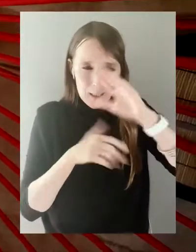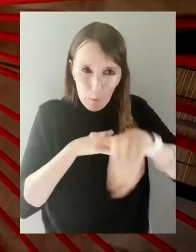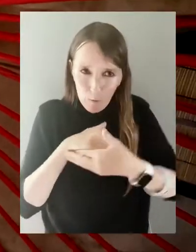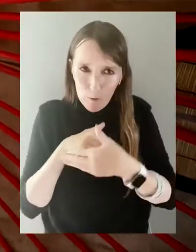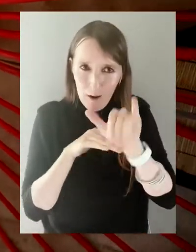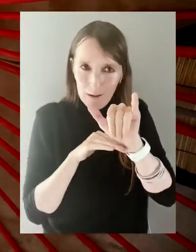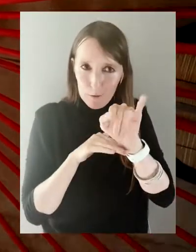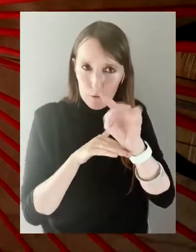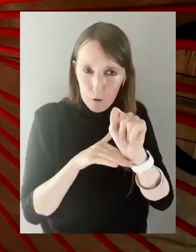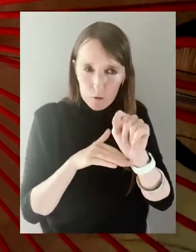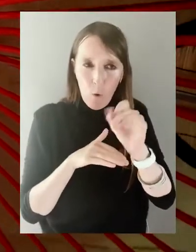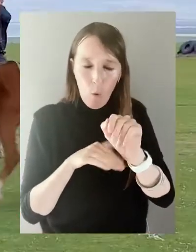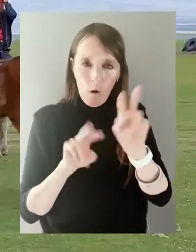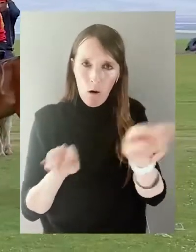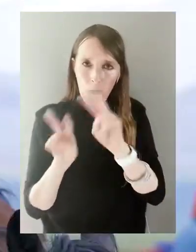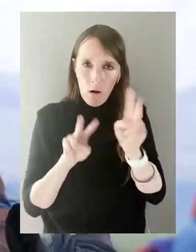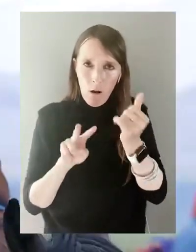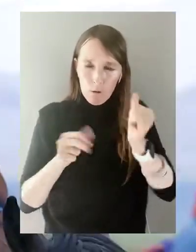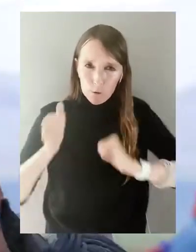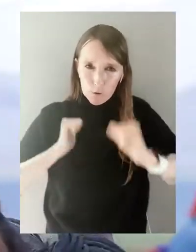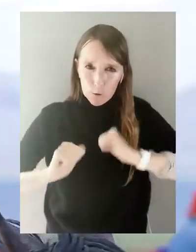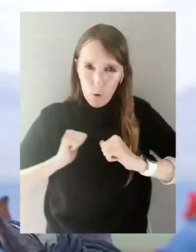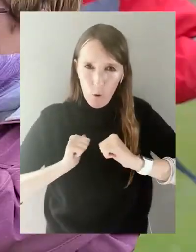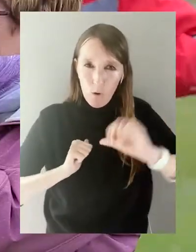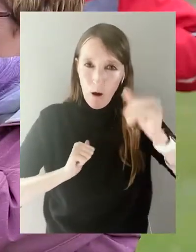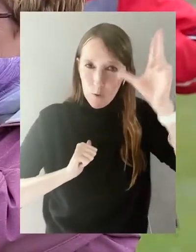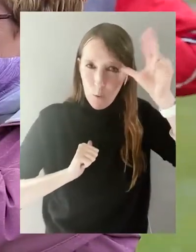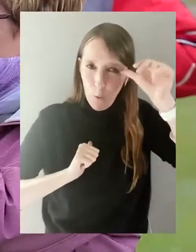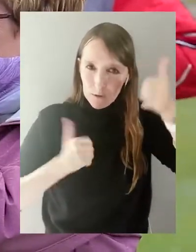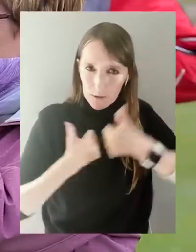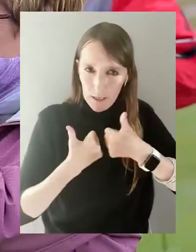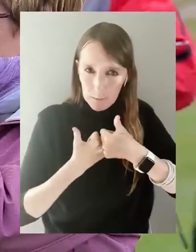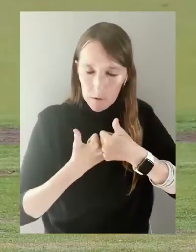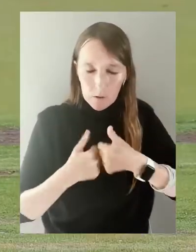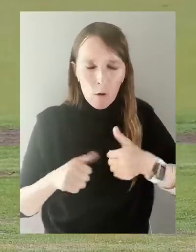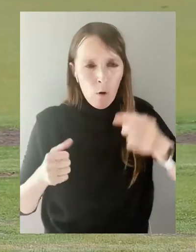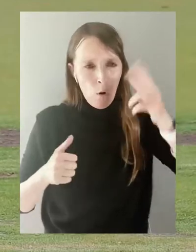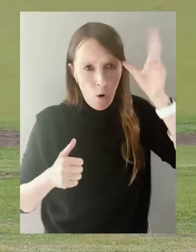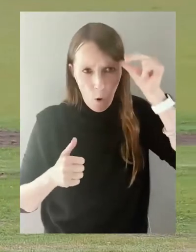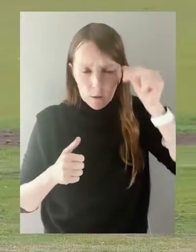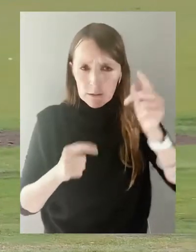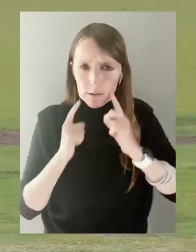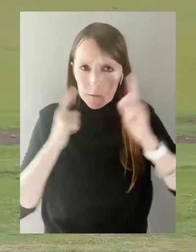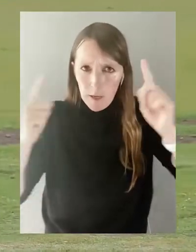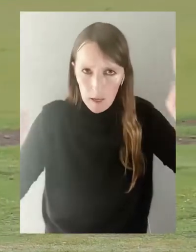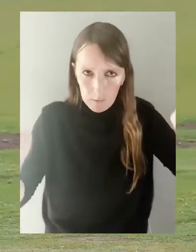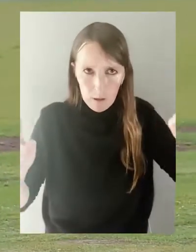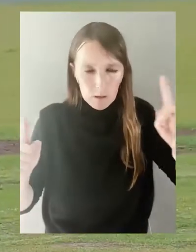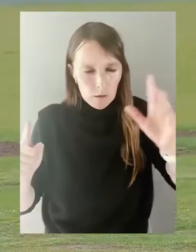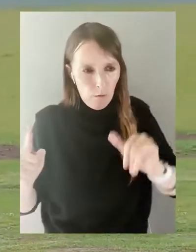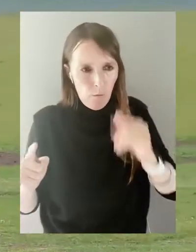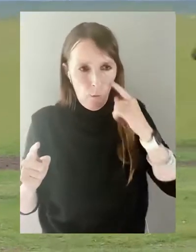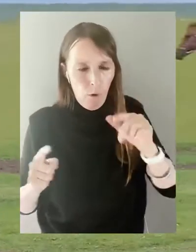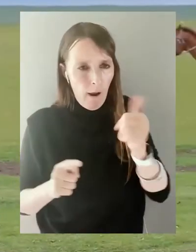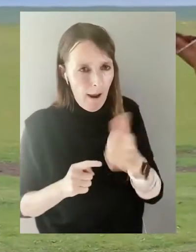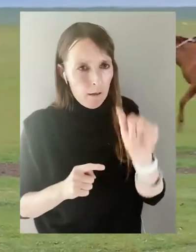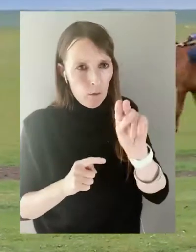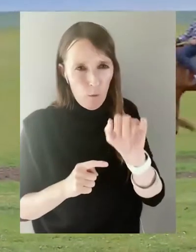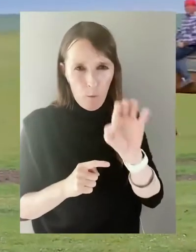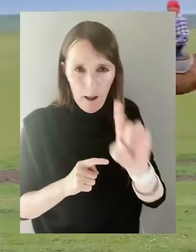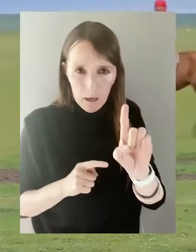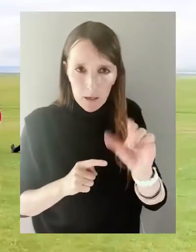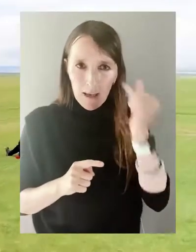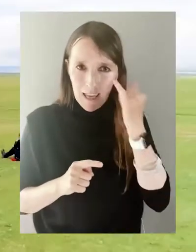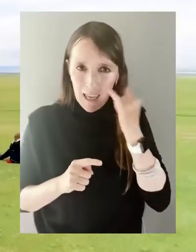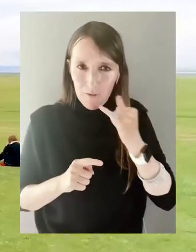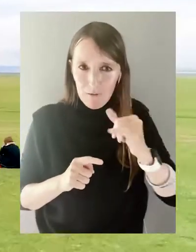spend a night in New York, watch the demonstration of different shows such as horse games. Horses have played